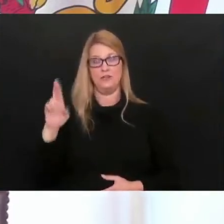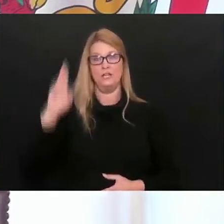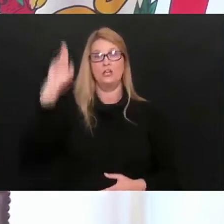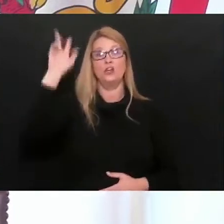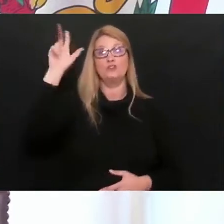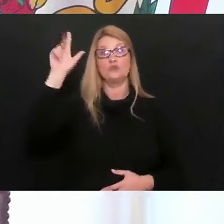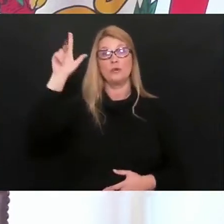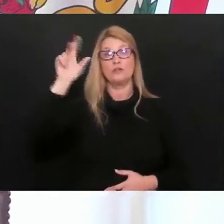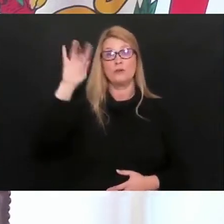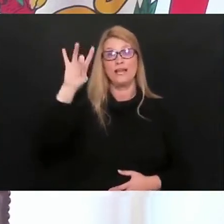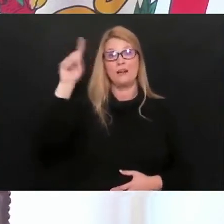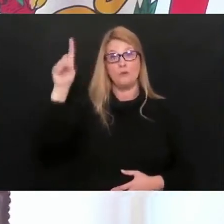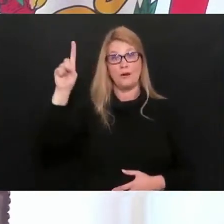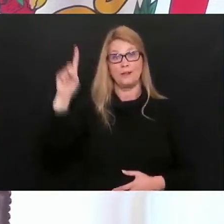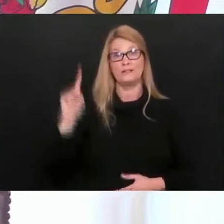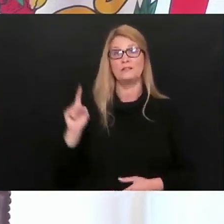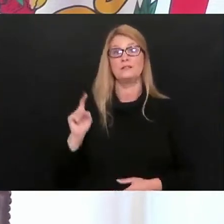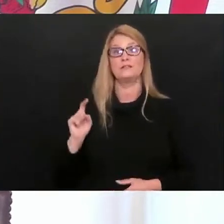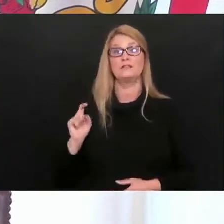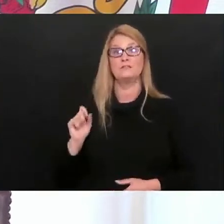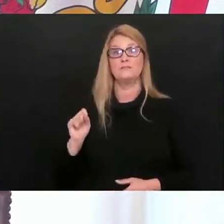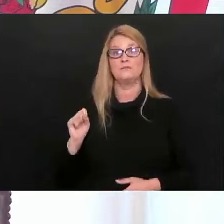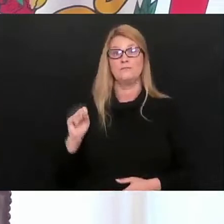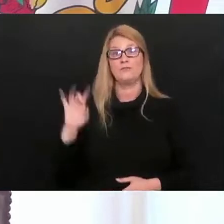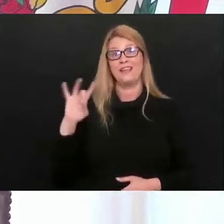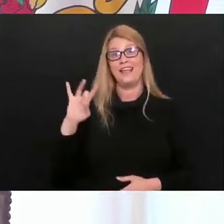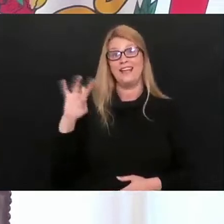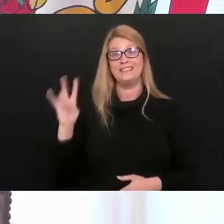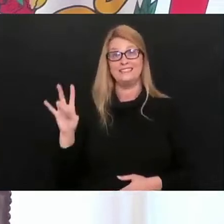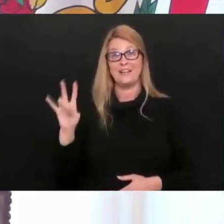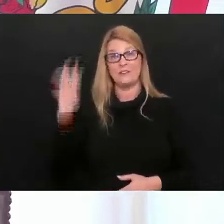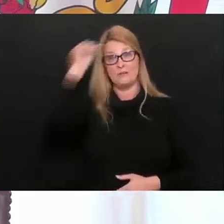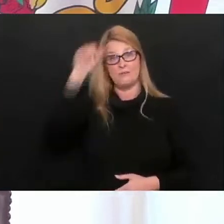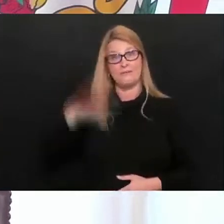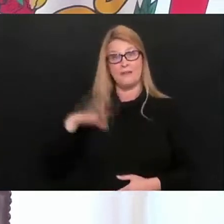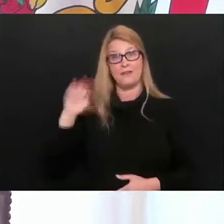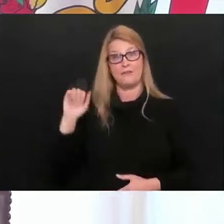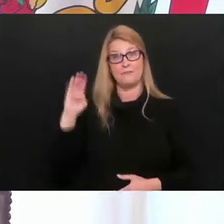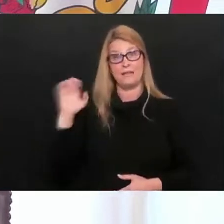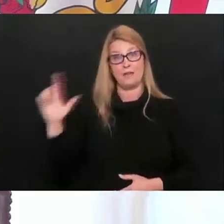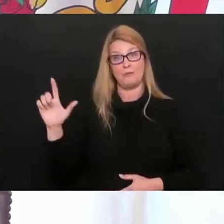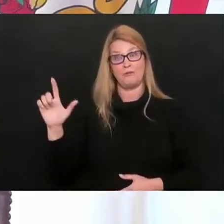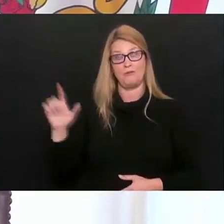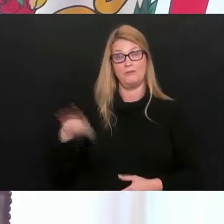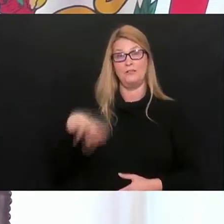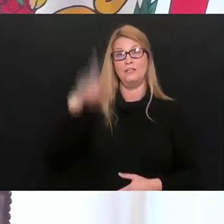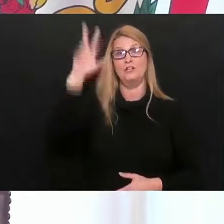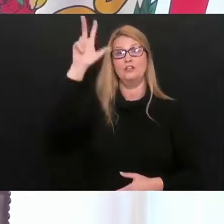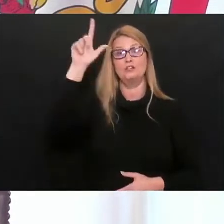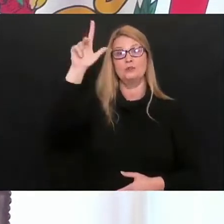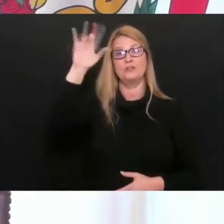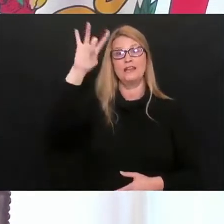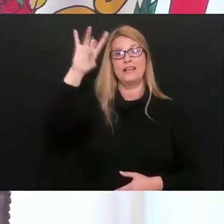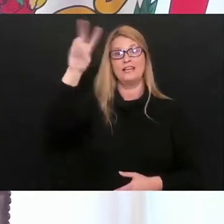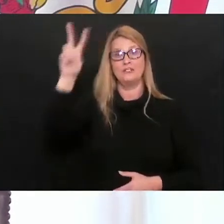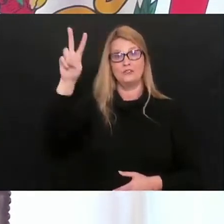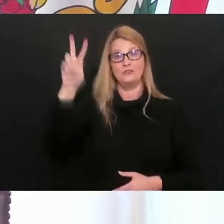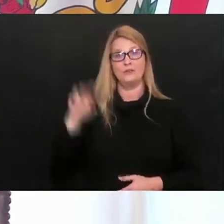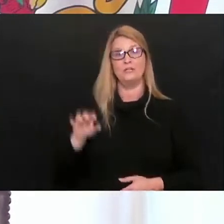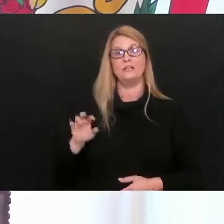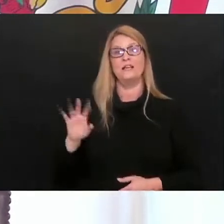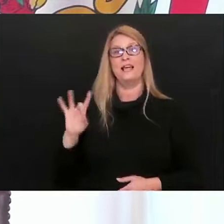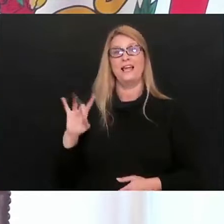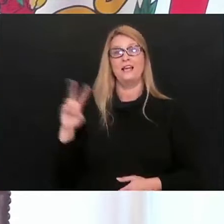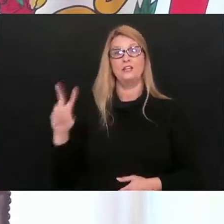2,381st death, an 87-year-old male from Cabell County. Our 2,382nd death, an